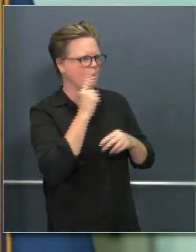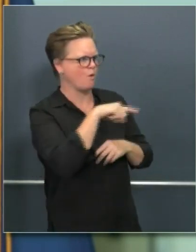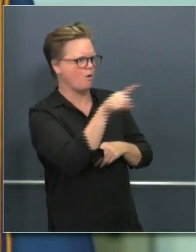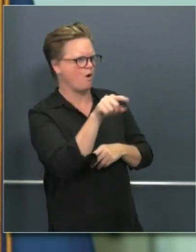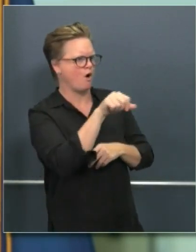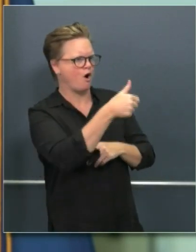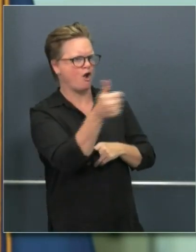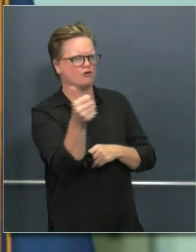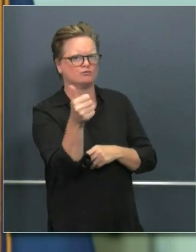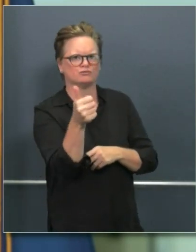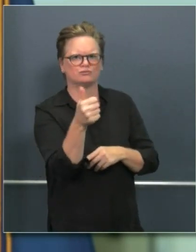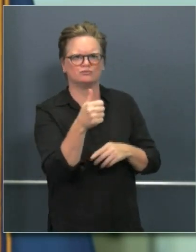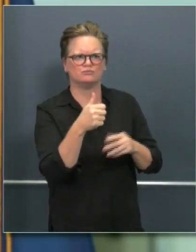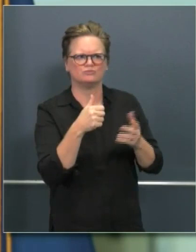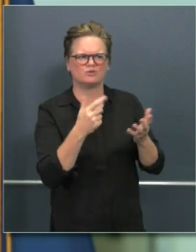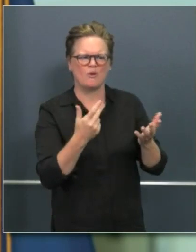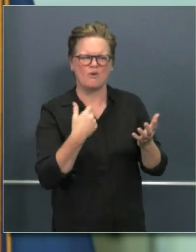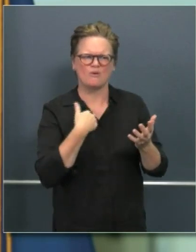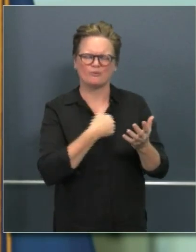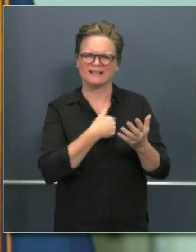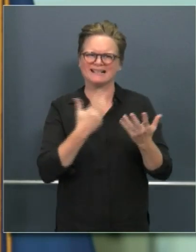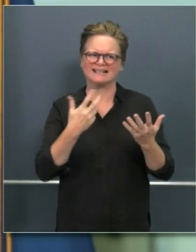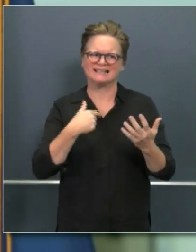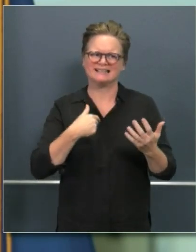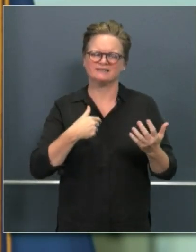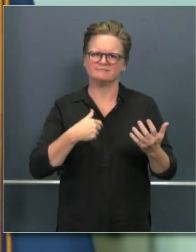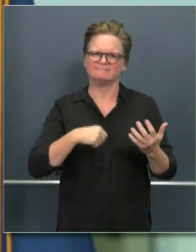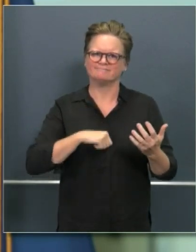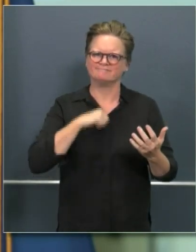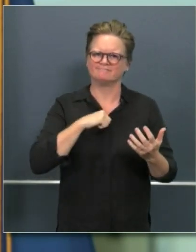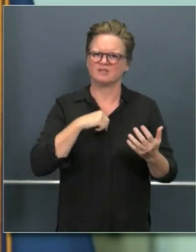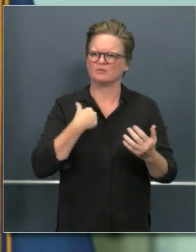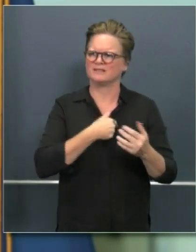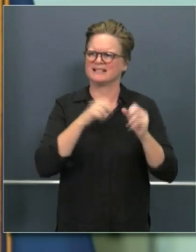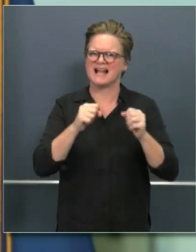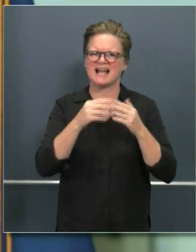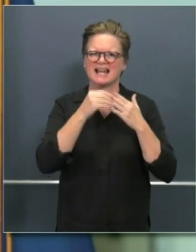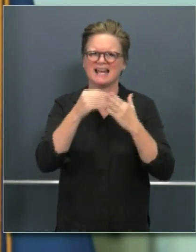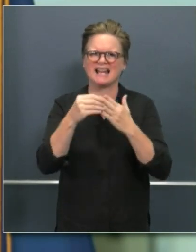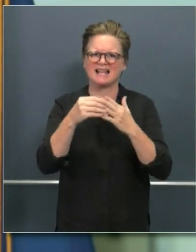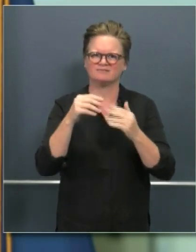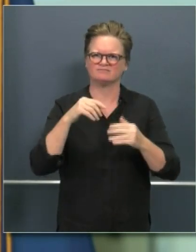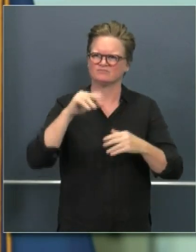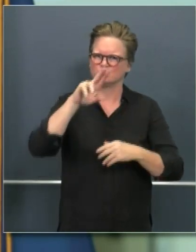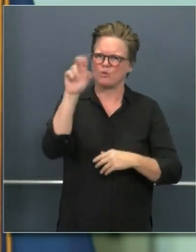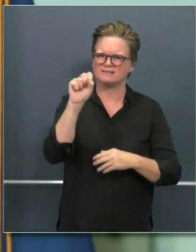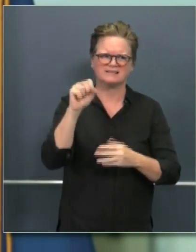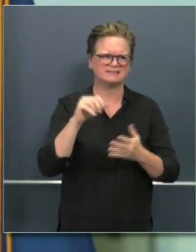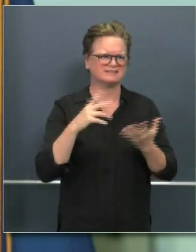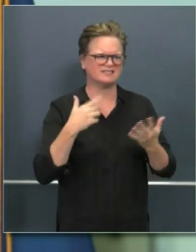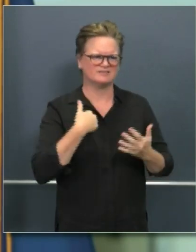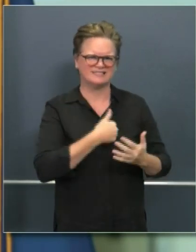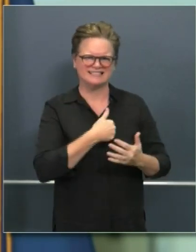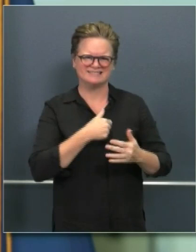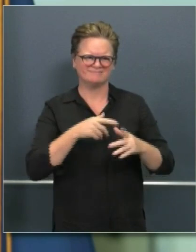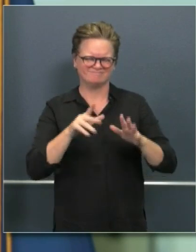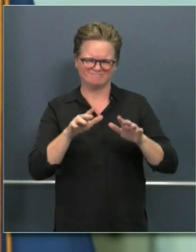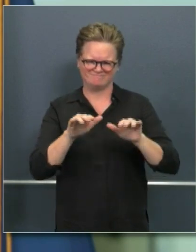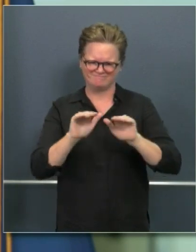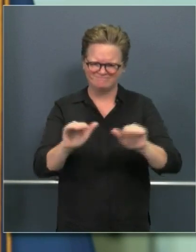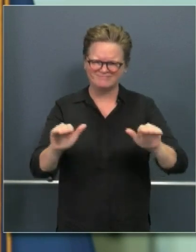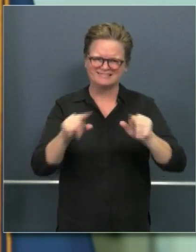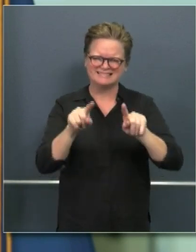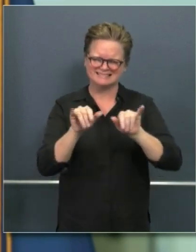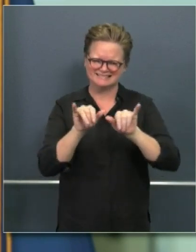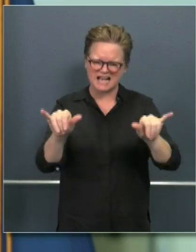very proud of itself of leading the nation in terms of moving forward as the first state, the state of home order. We think, and I'll leave that to more objective minds,